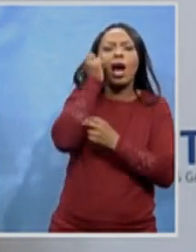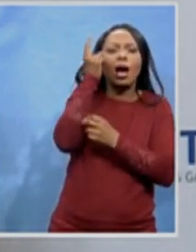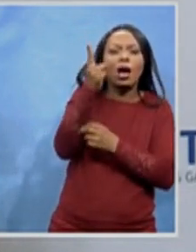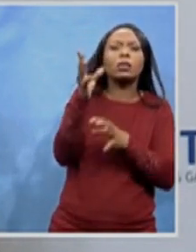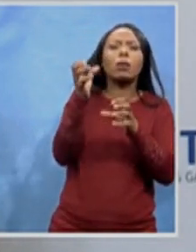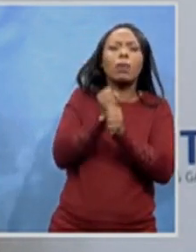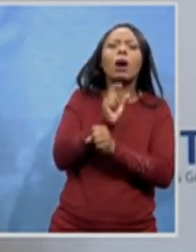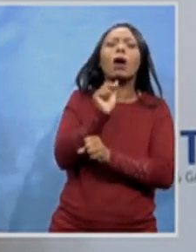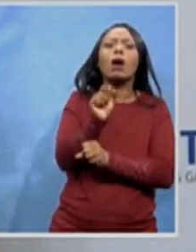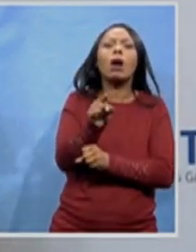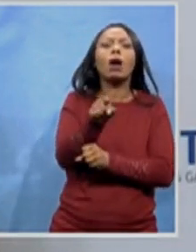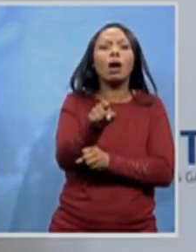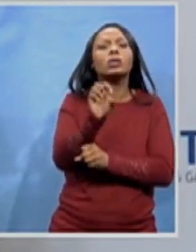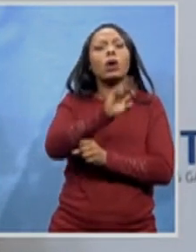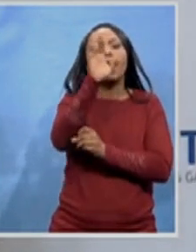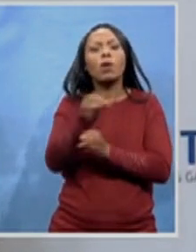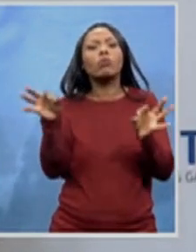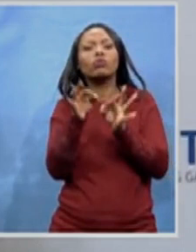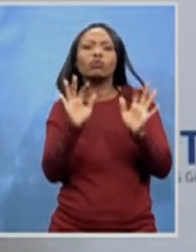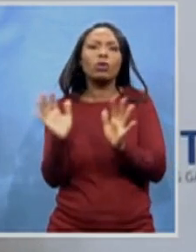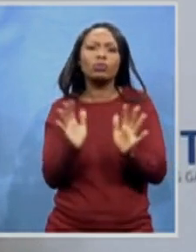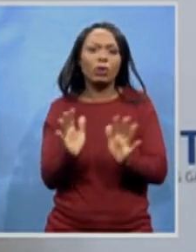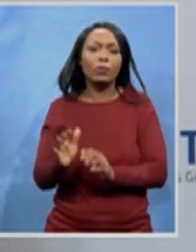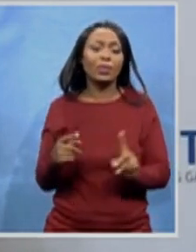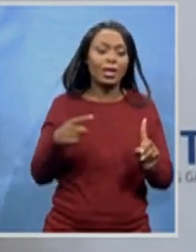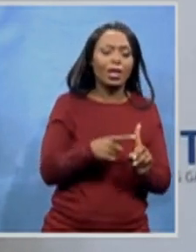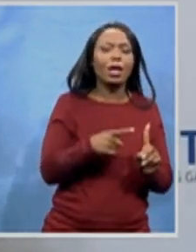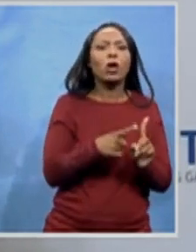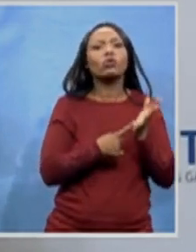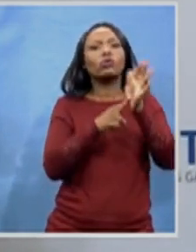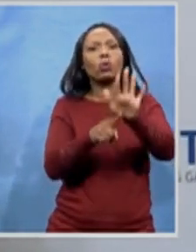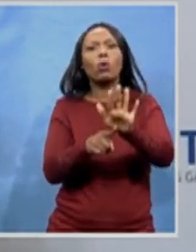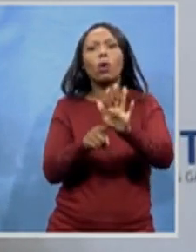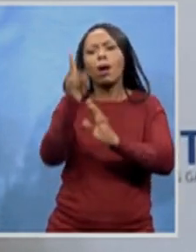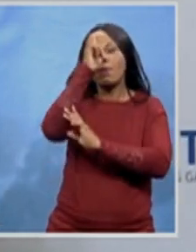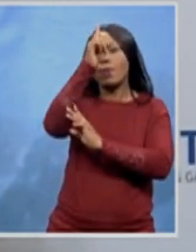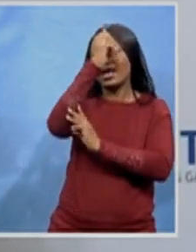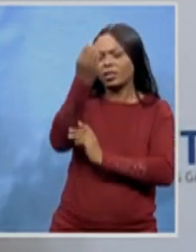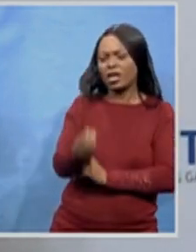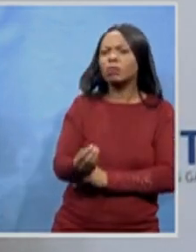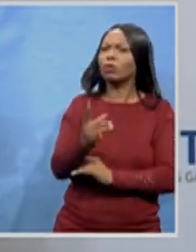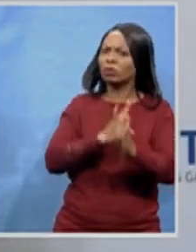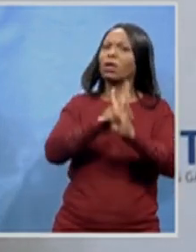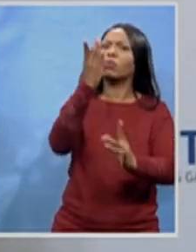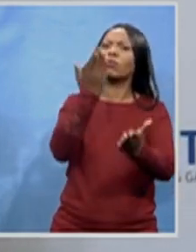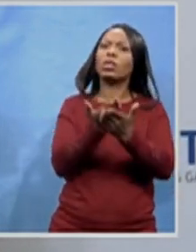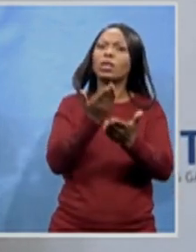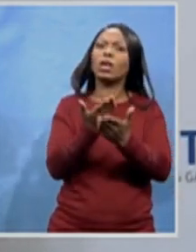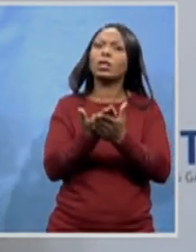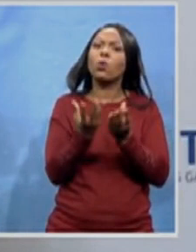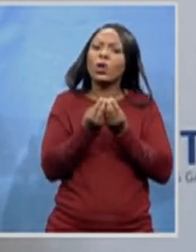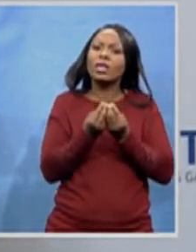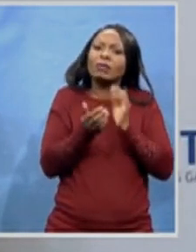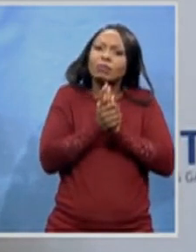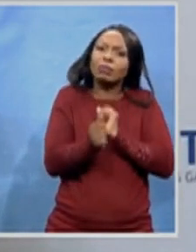Kalawa showed the black child that it's possible to succeed with your innate talent. By turning the